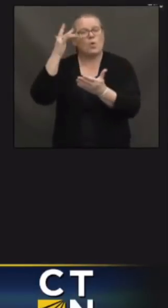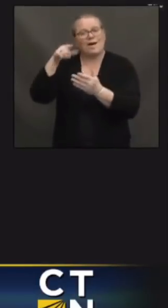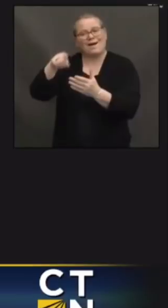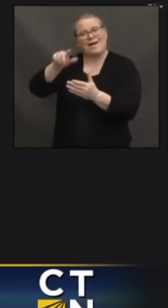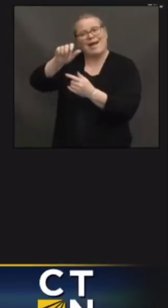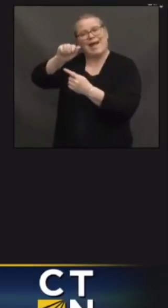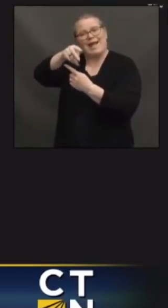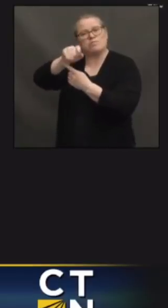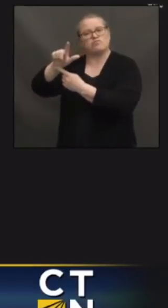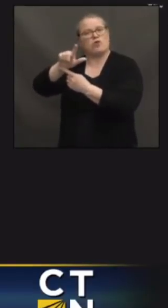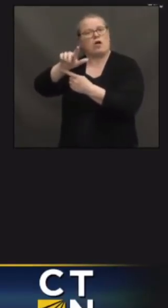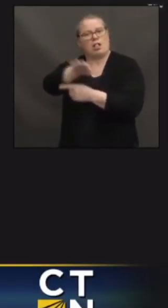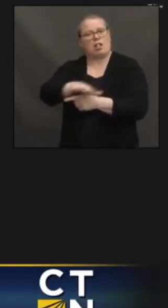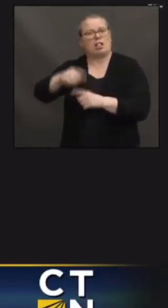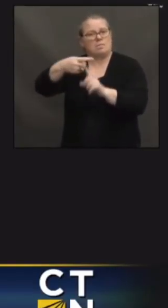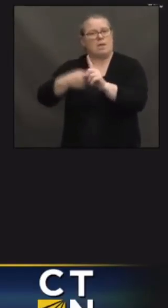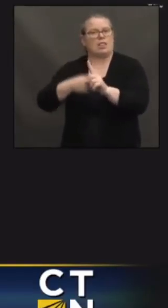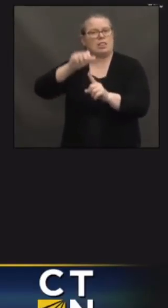order